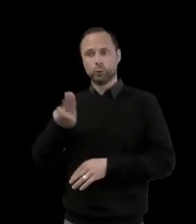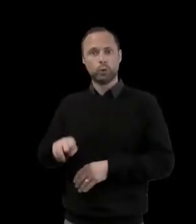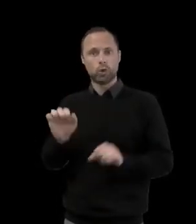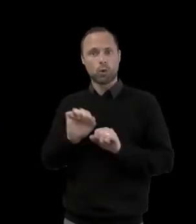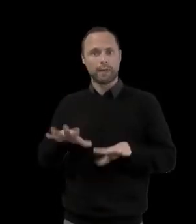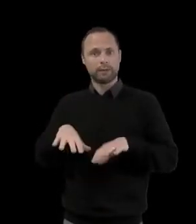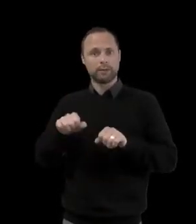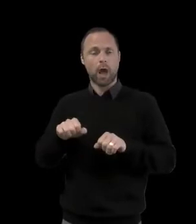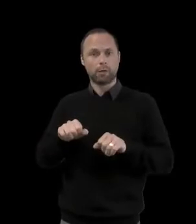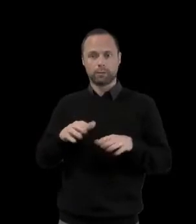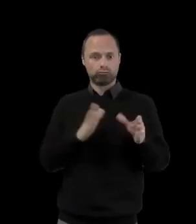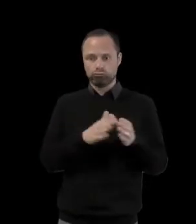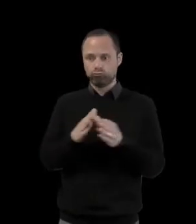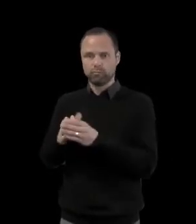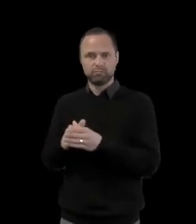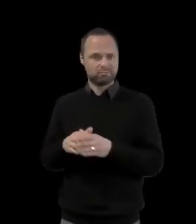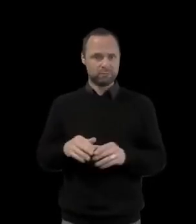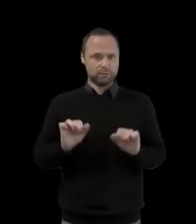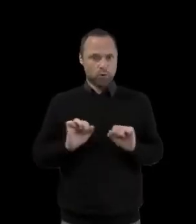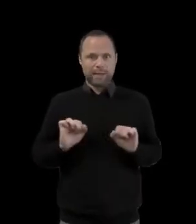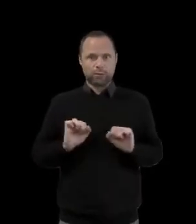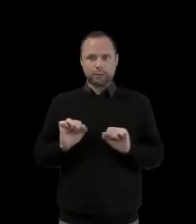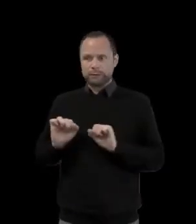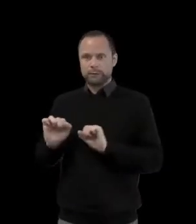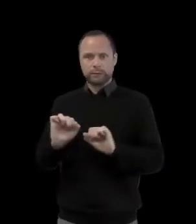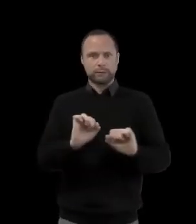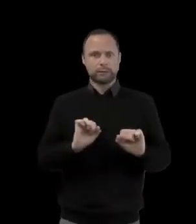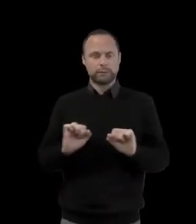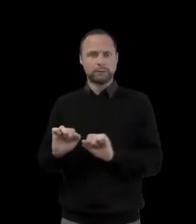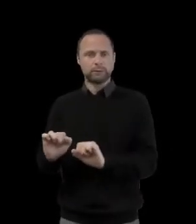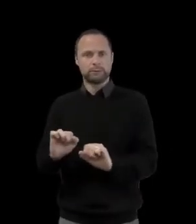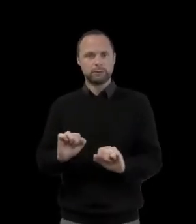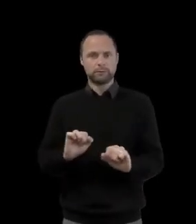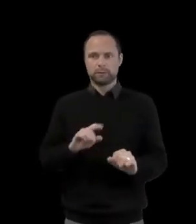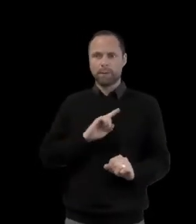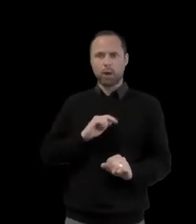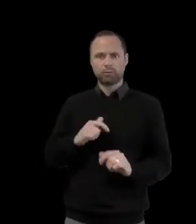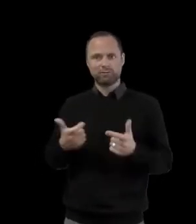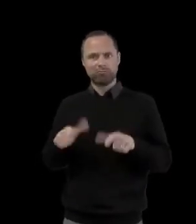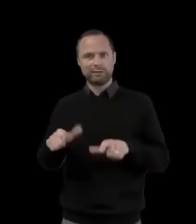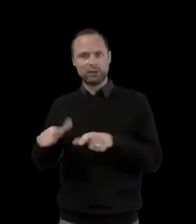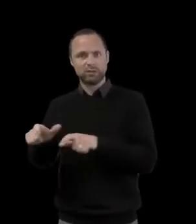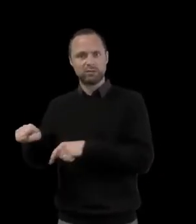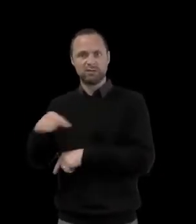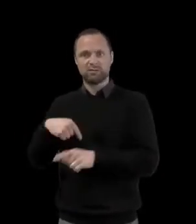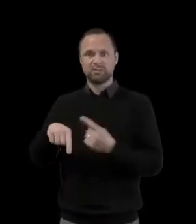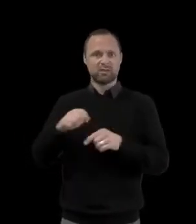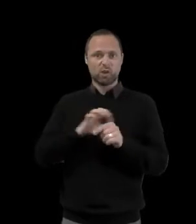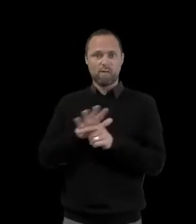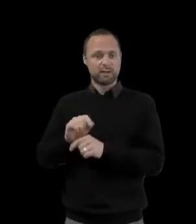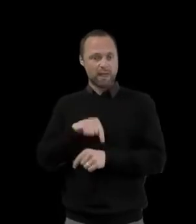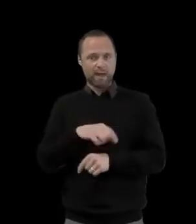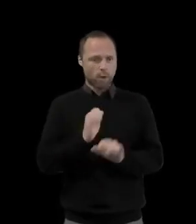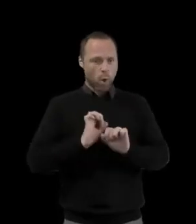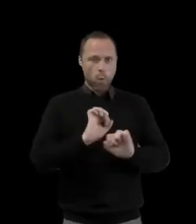because of COVID and the restrictions. Each year, a group